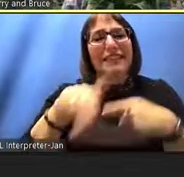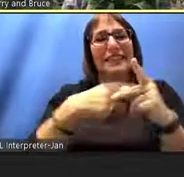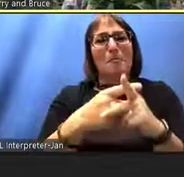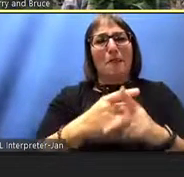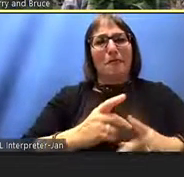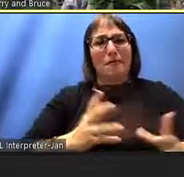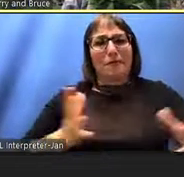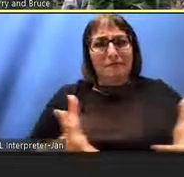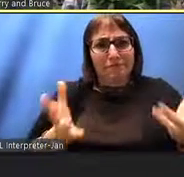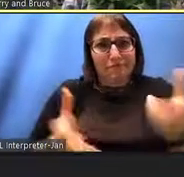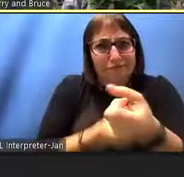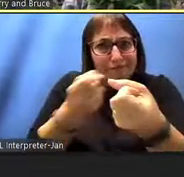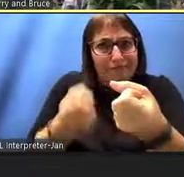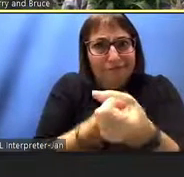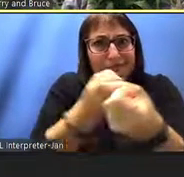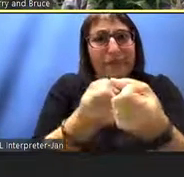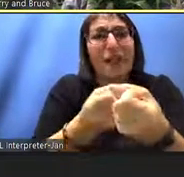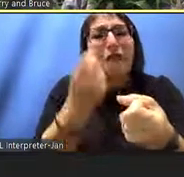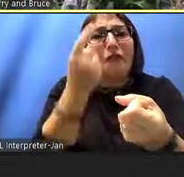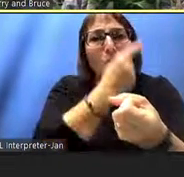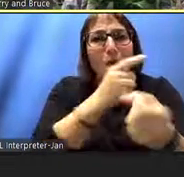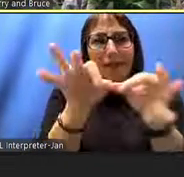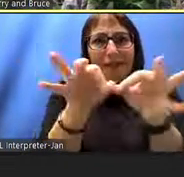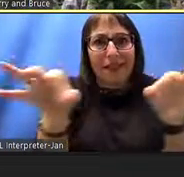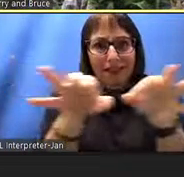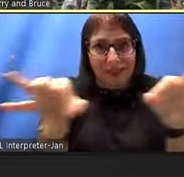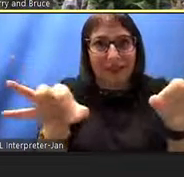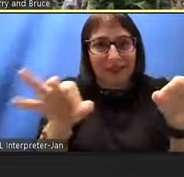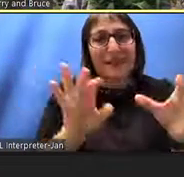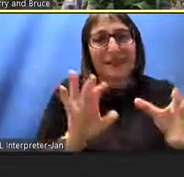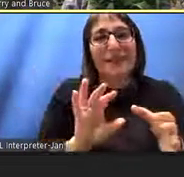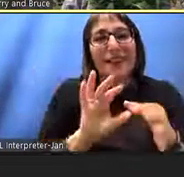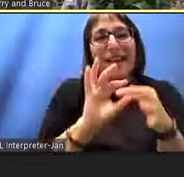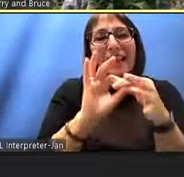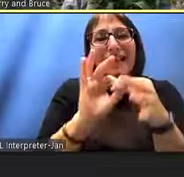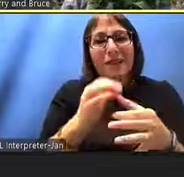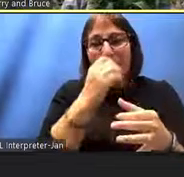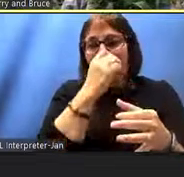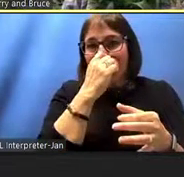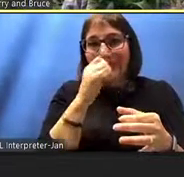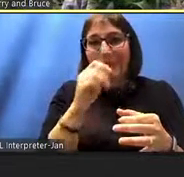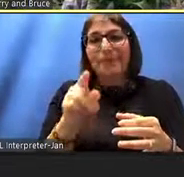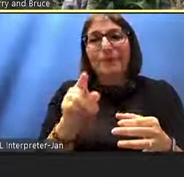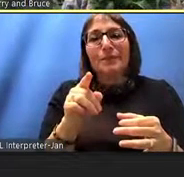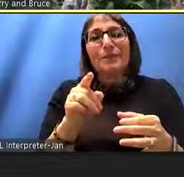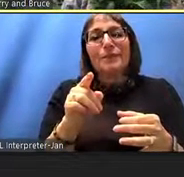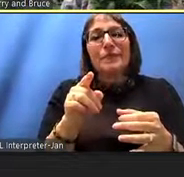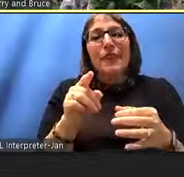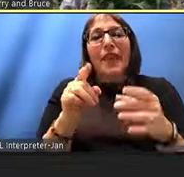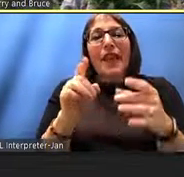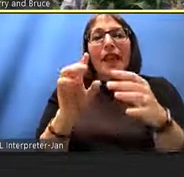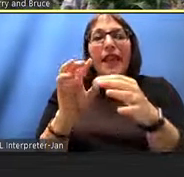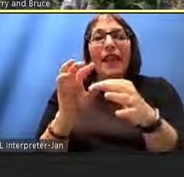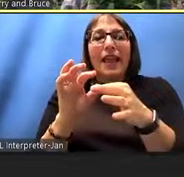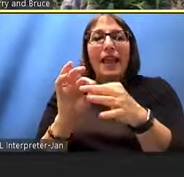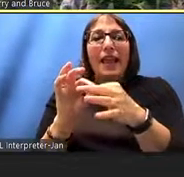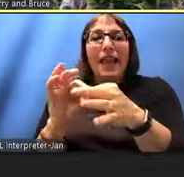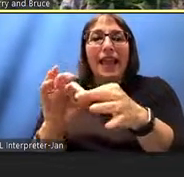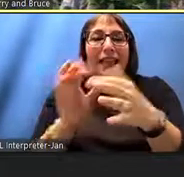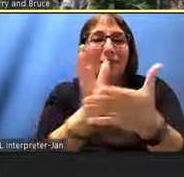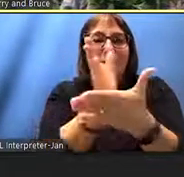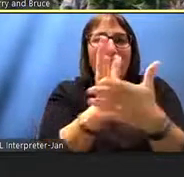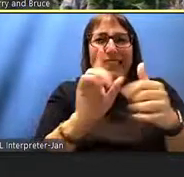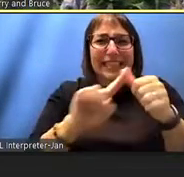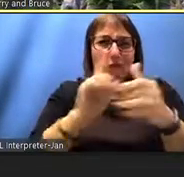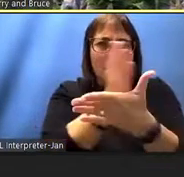hawaiian language which in connection to the relationship of each major part there's there are